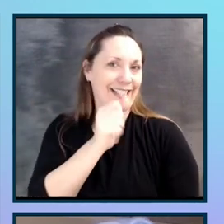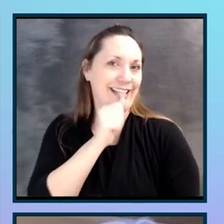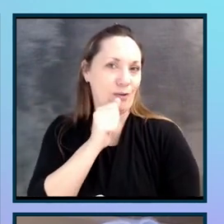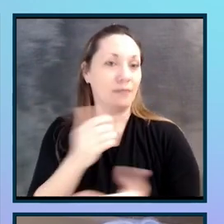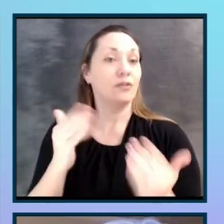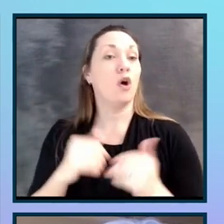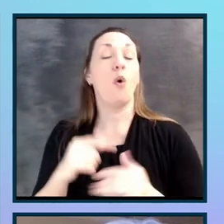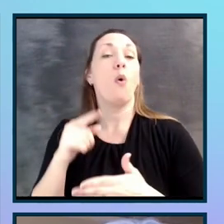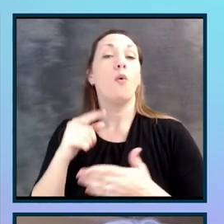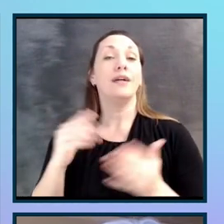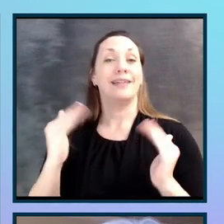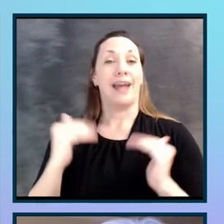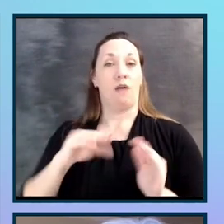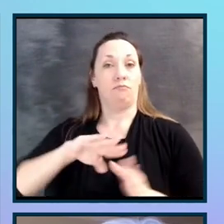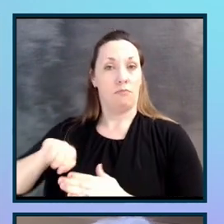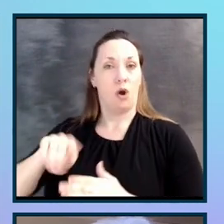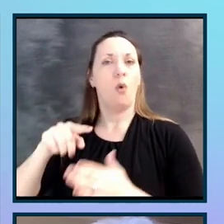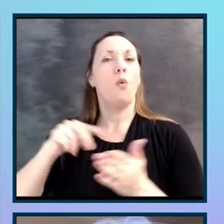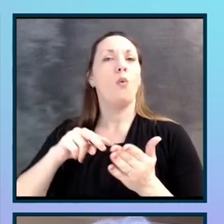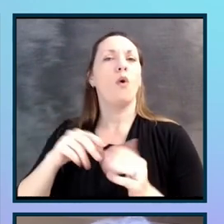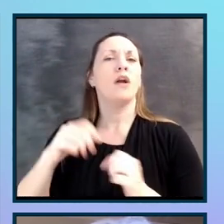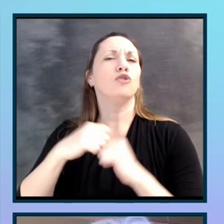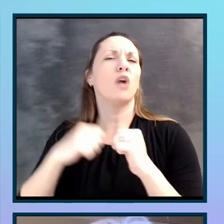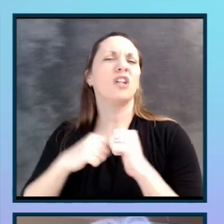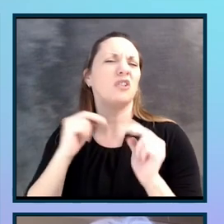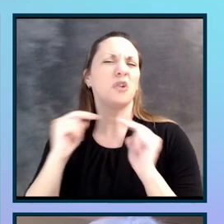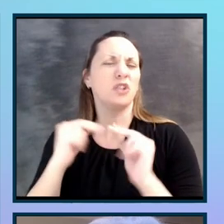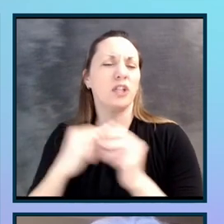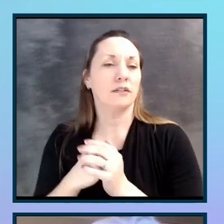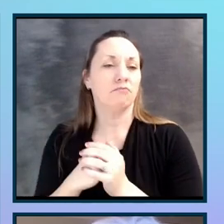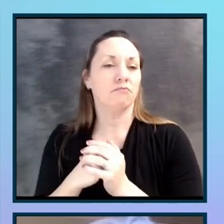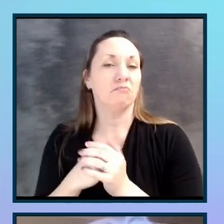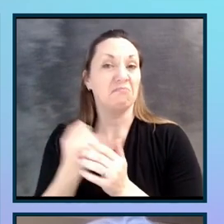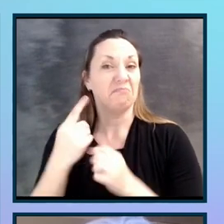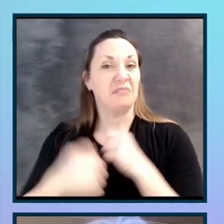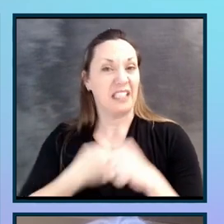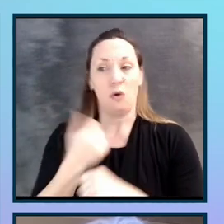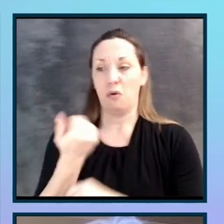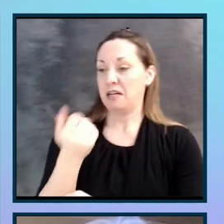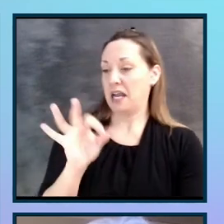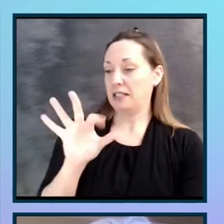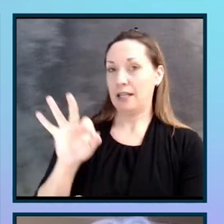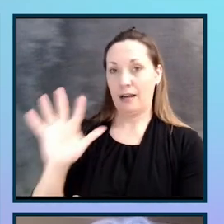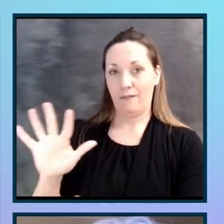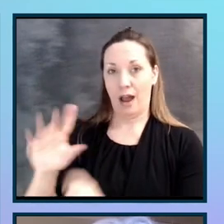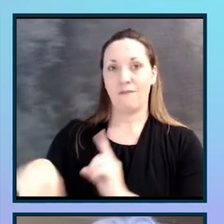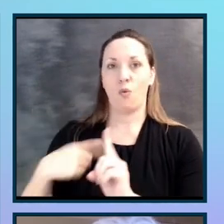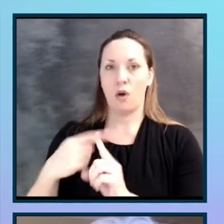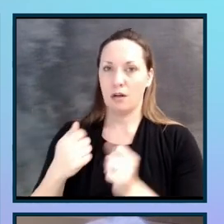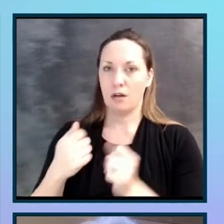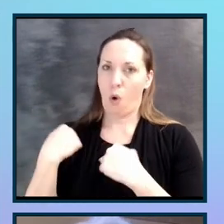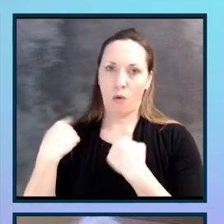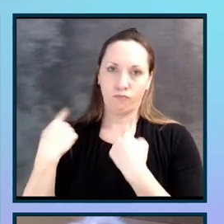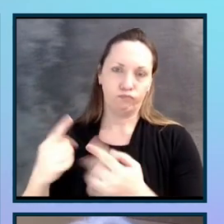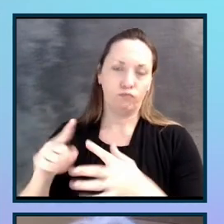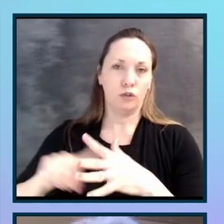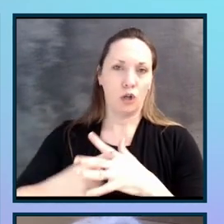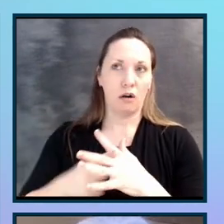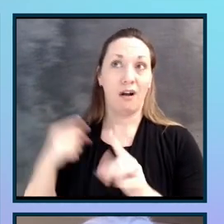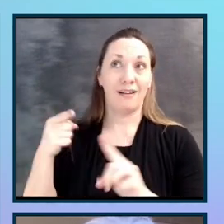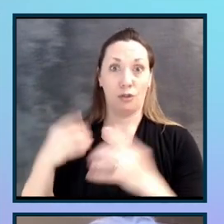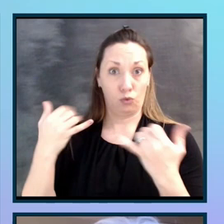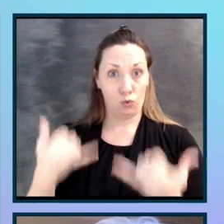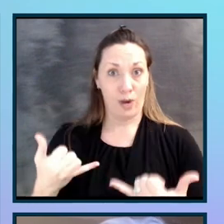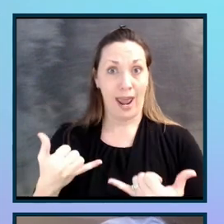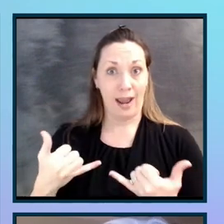negotiation? From 1995, when the whole thing started, till today, 2022, and hopefully